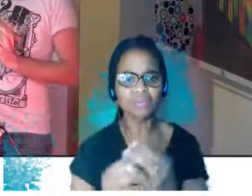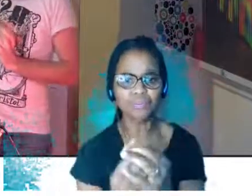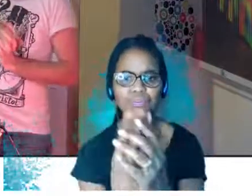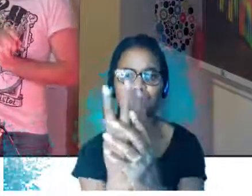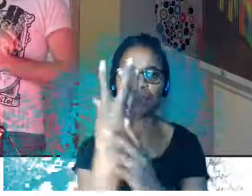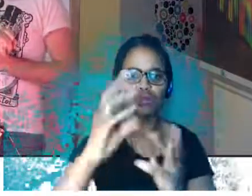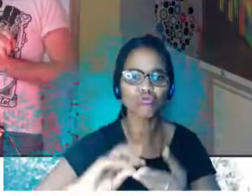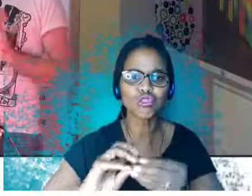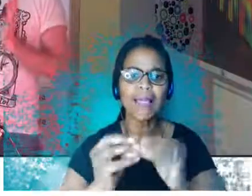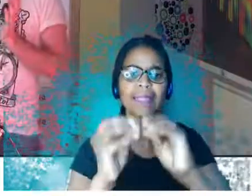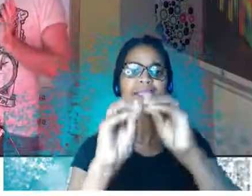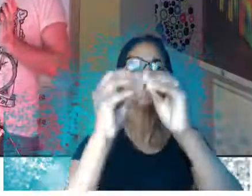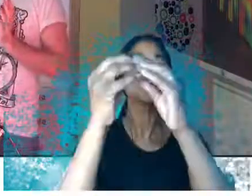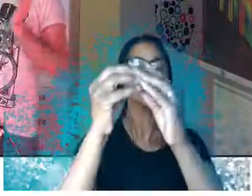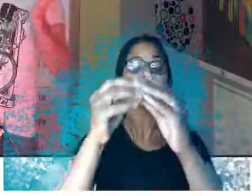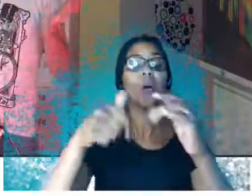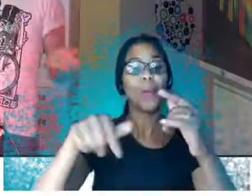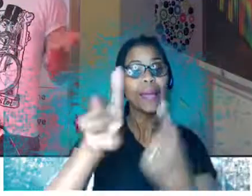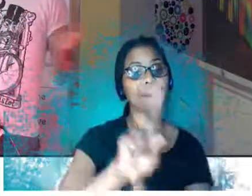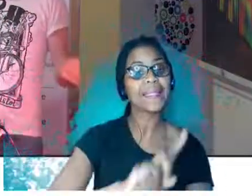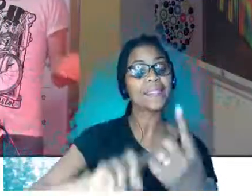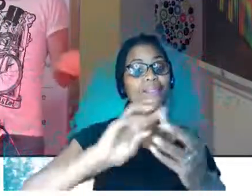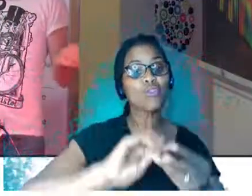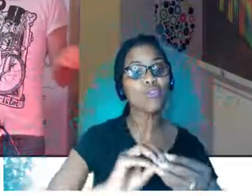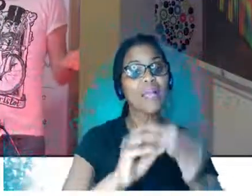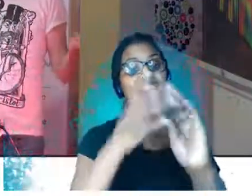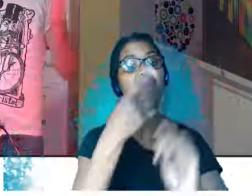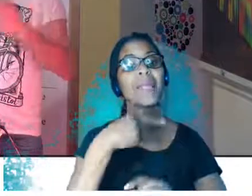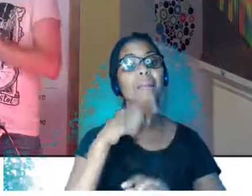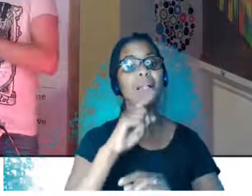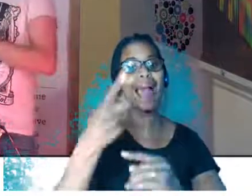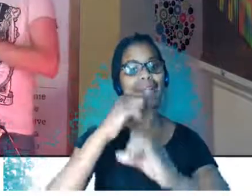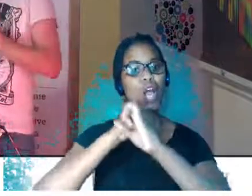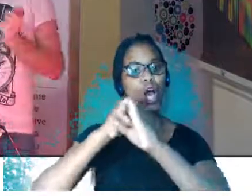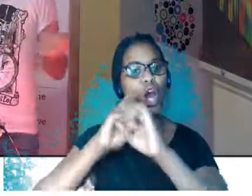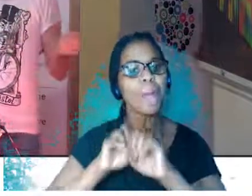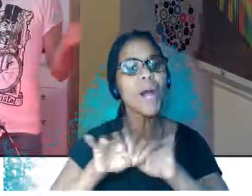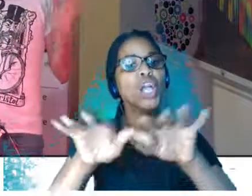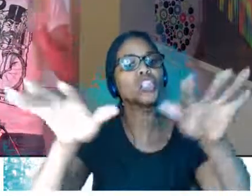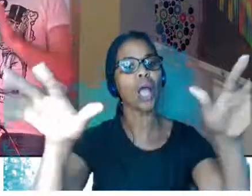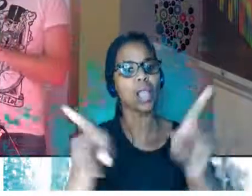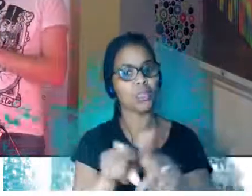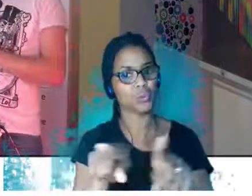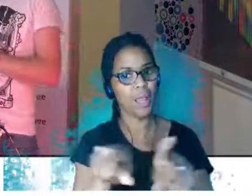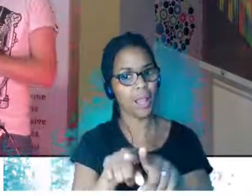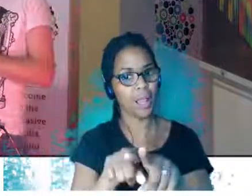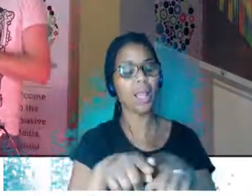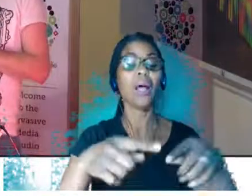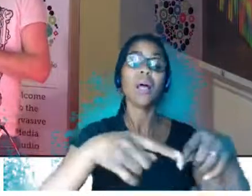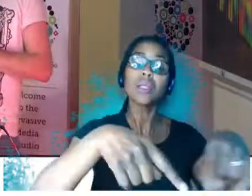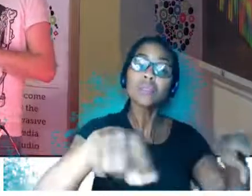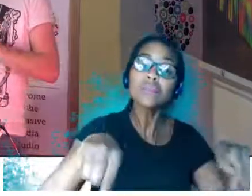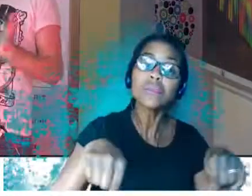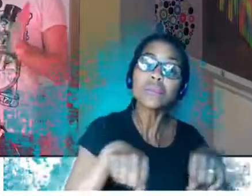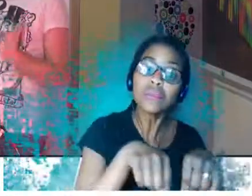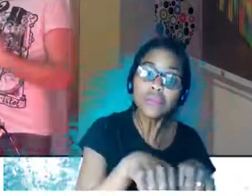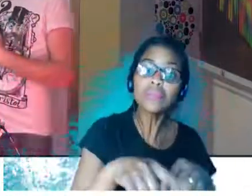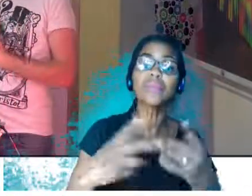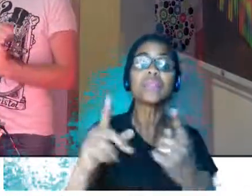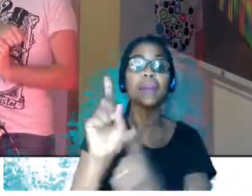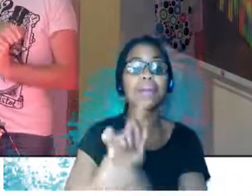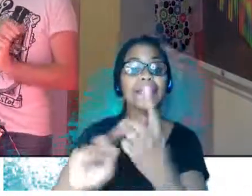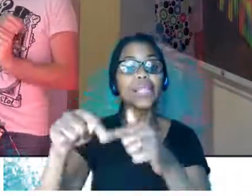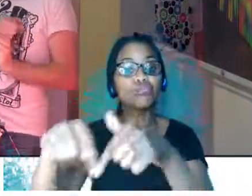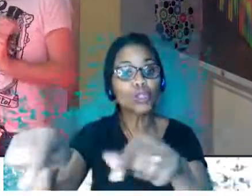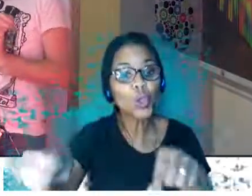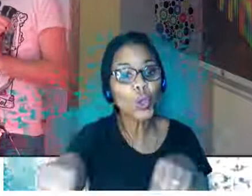And we're a meeting place of both creative and commercial. We offer studio space, desk space, meeting rooms, events and opportunities for all of our